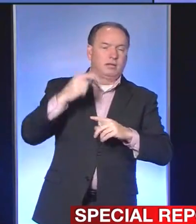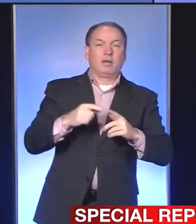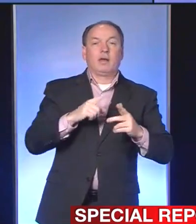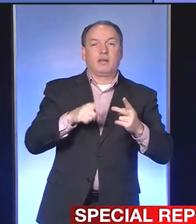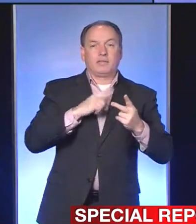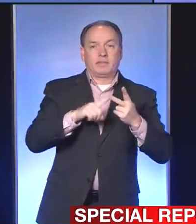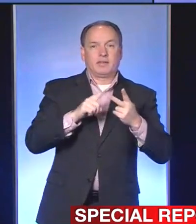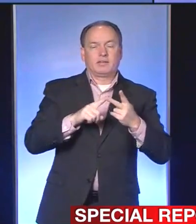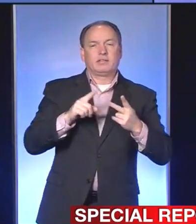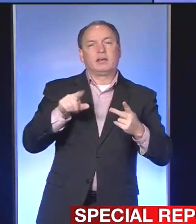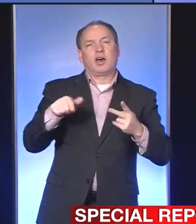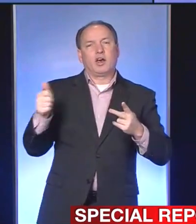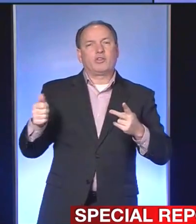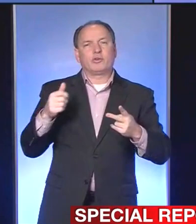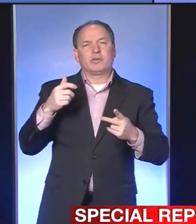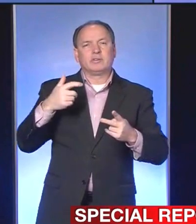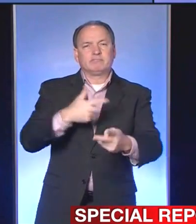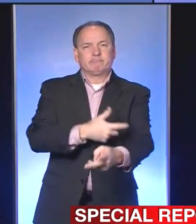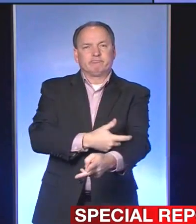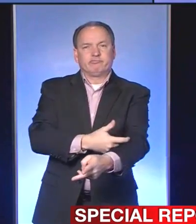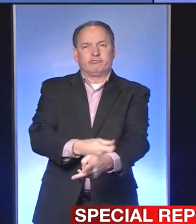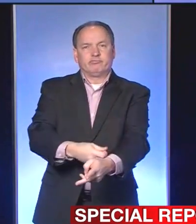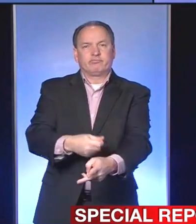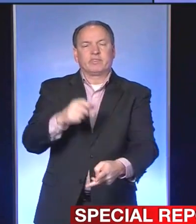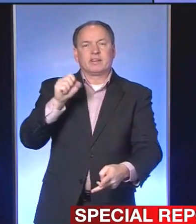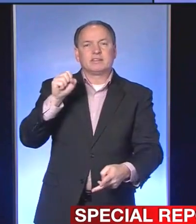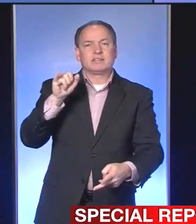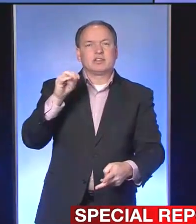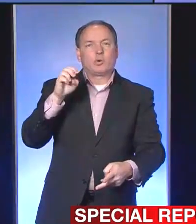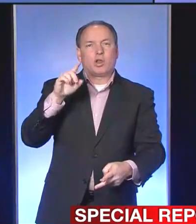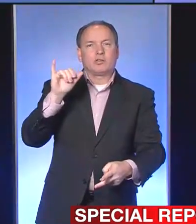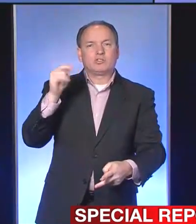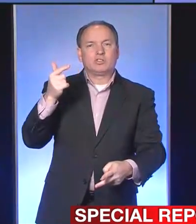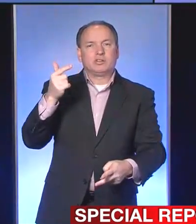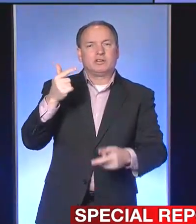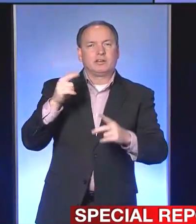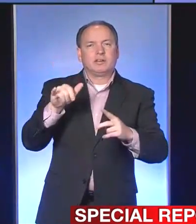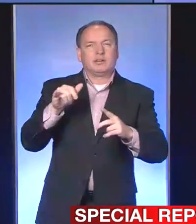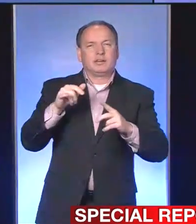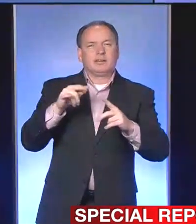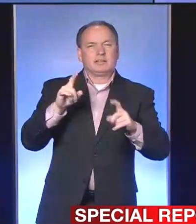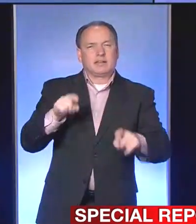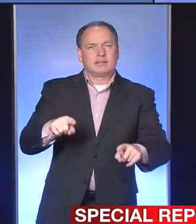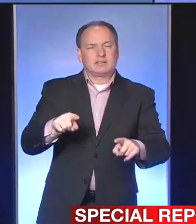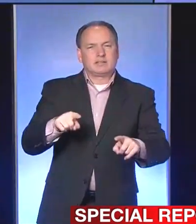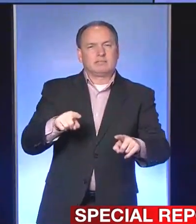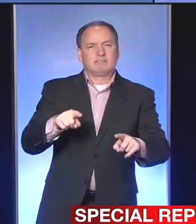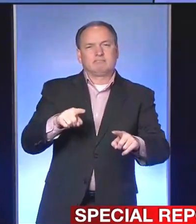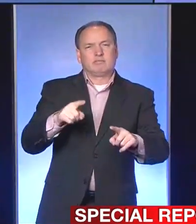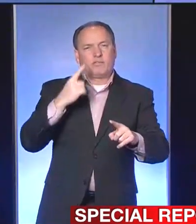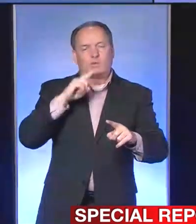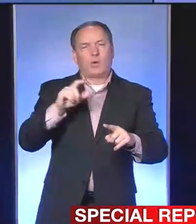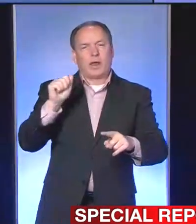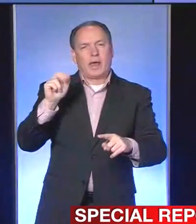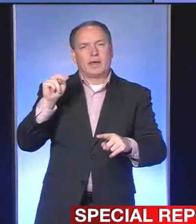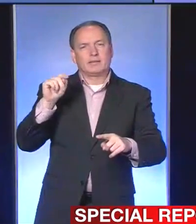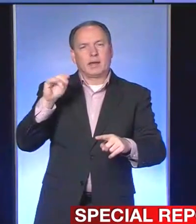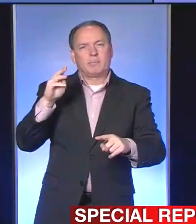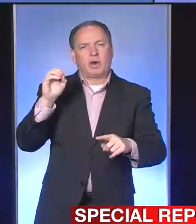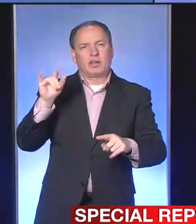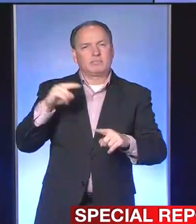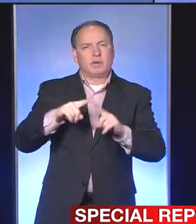then there's the serology test, which is testing for antibodies, but that's not effective until 7, 14 days